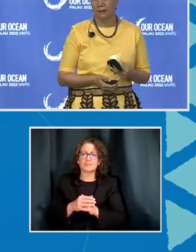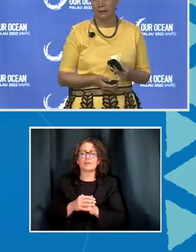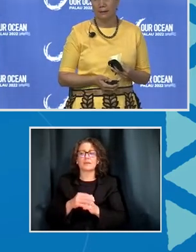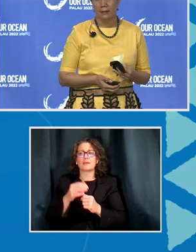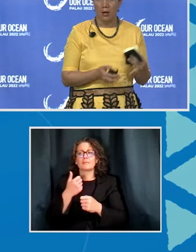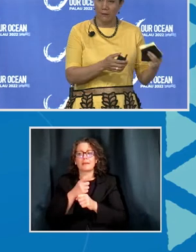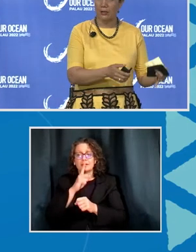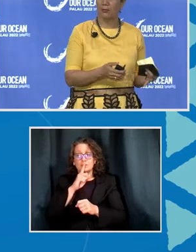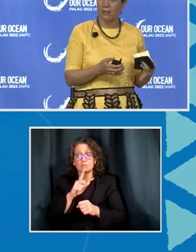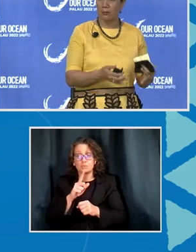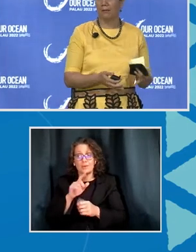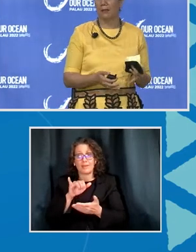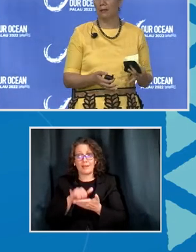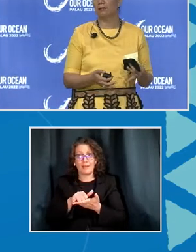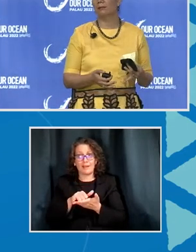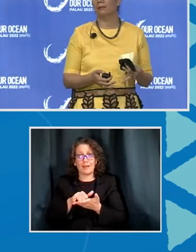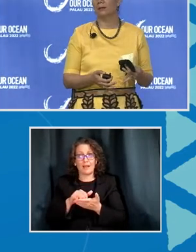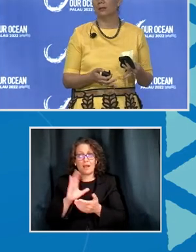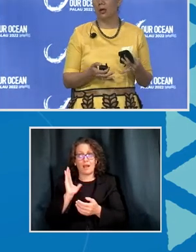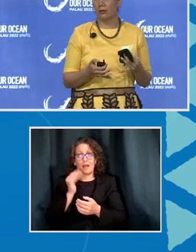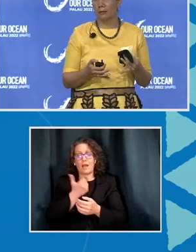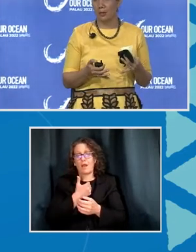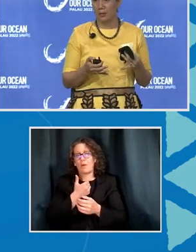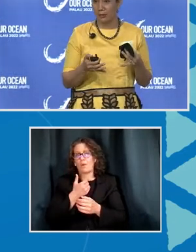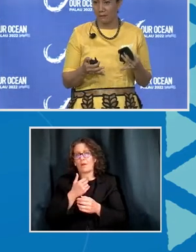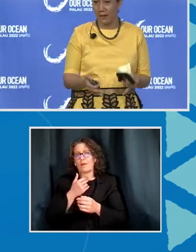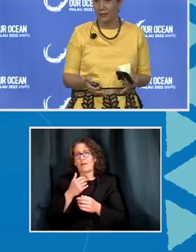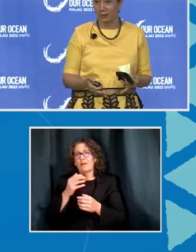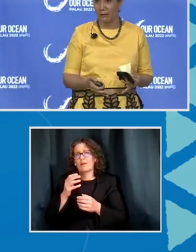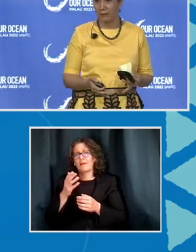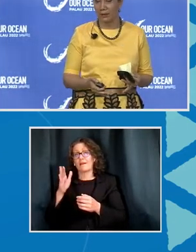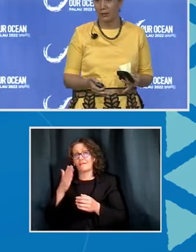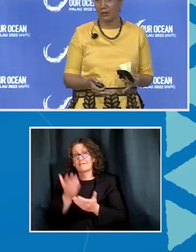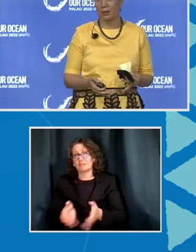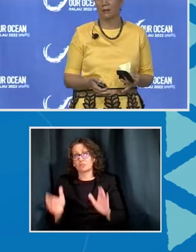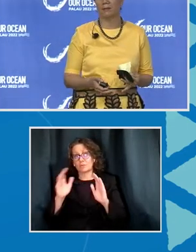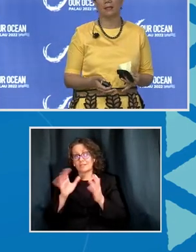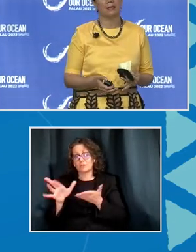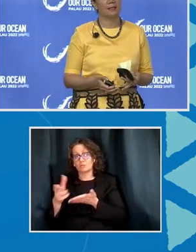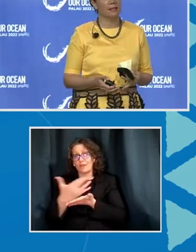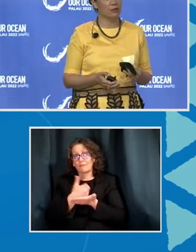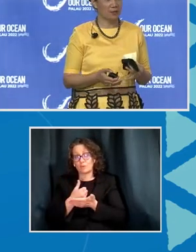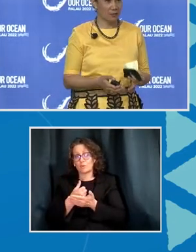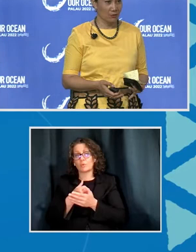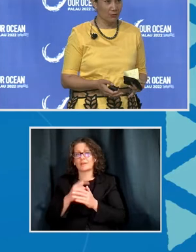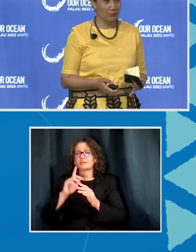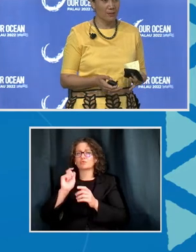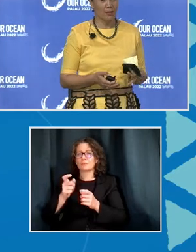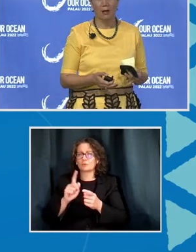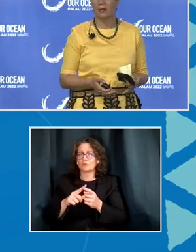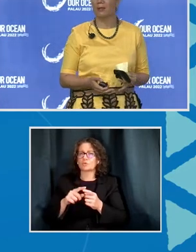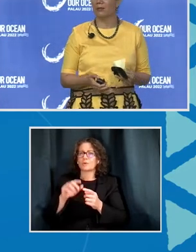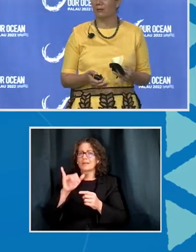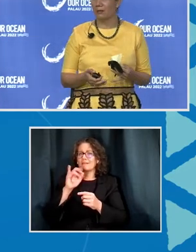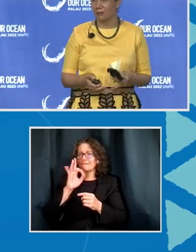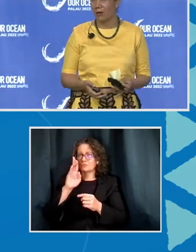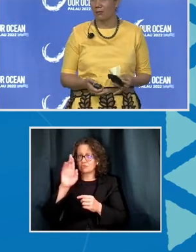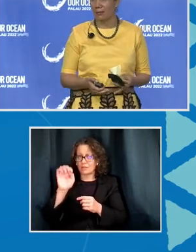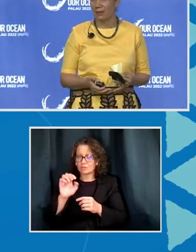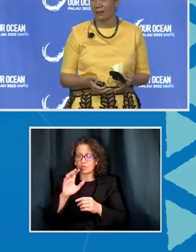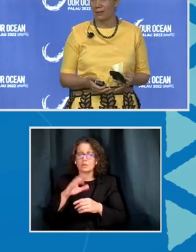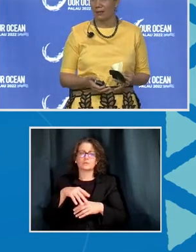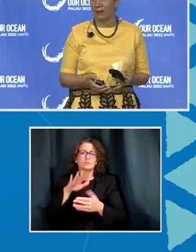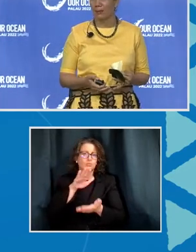our fisheries revenue contributes to vital infrastructure, such as schools, hospitals,